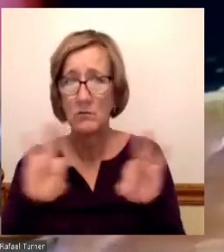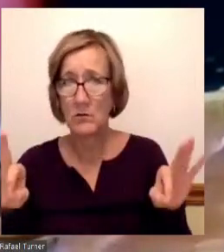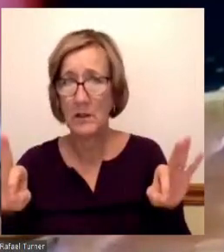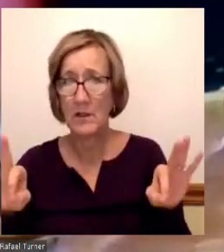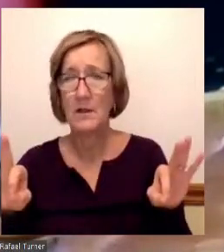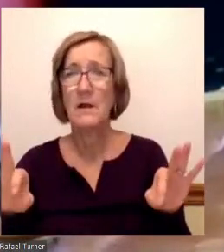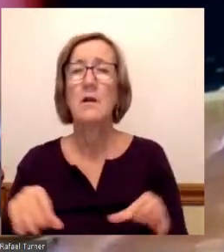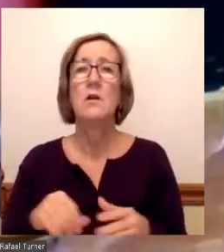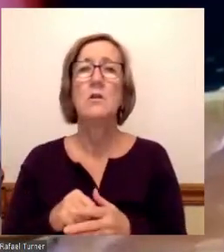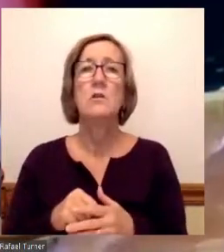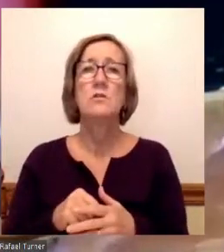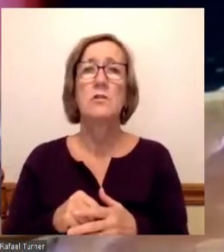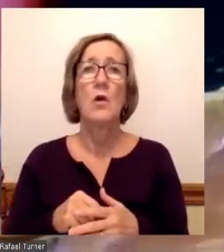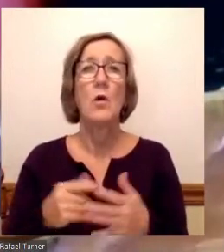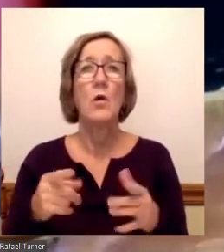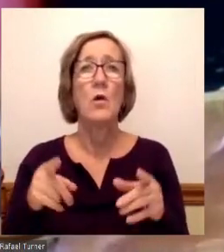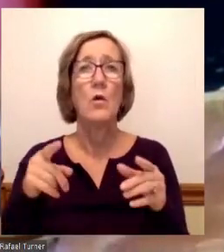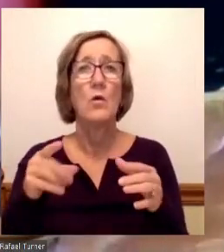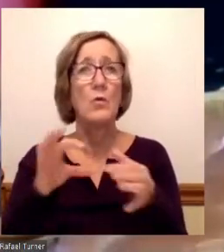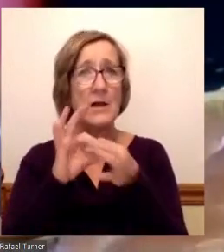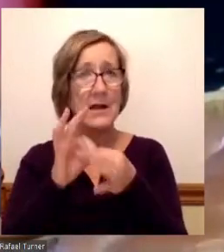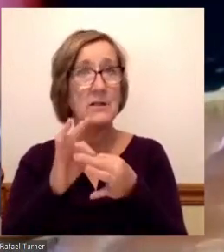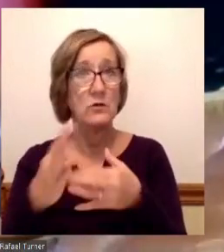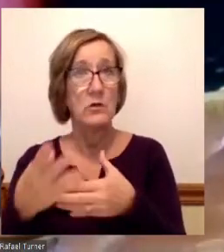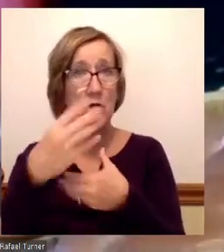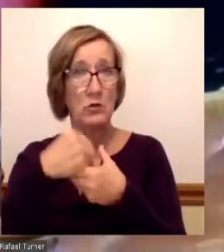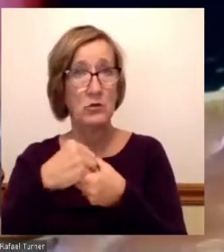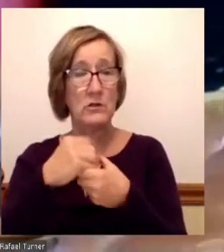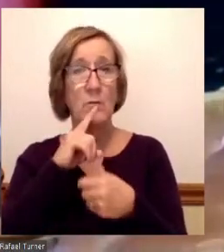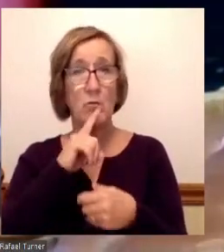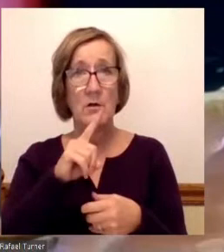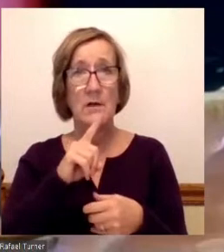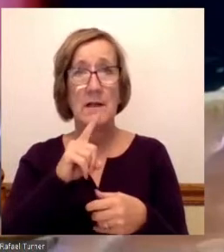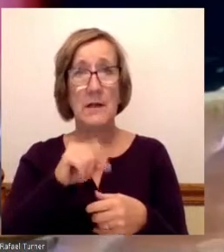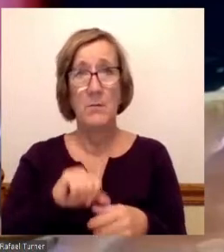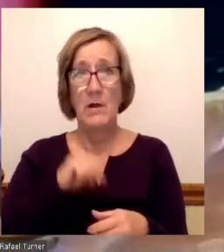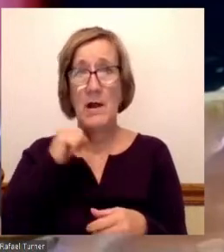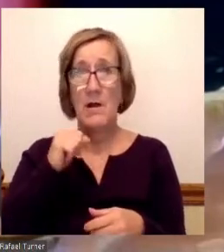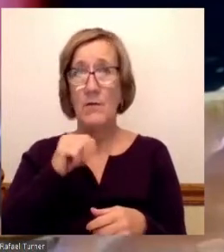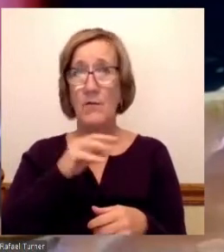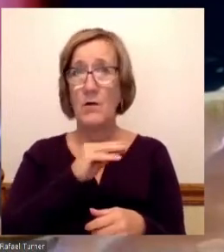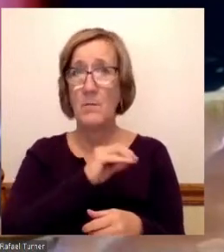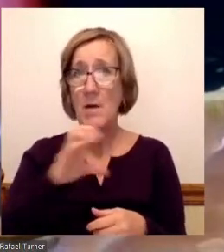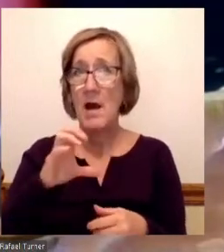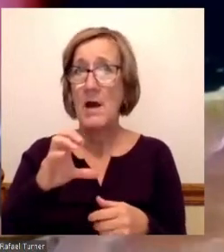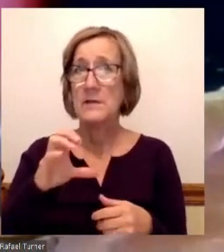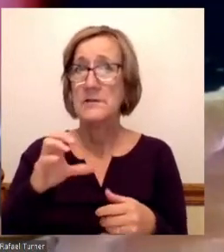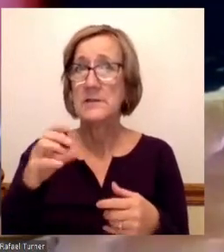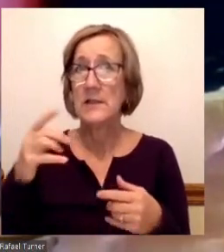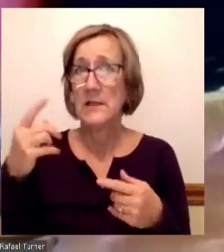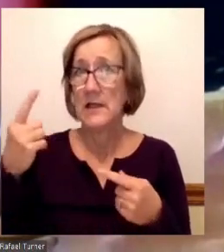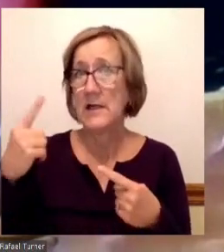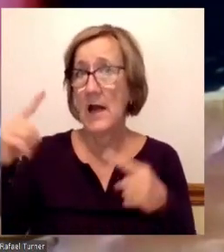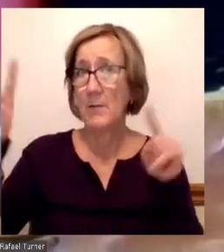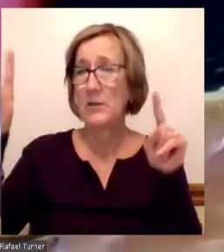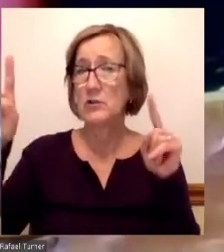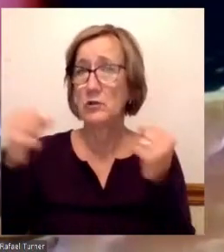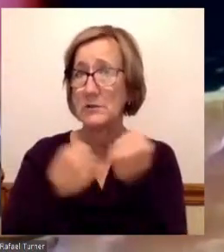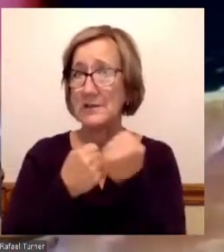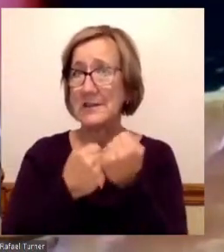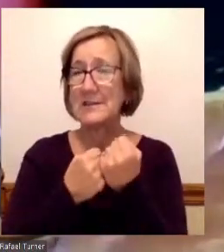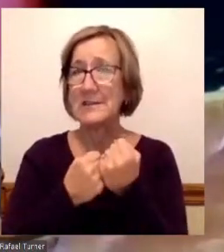relates to inclusion, I'm very proud of what Mott has done to assist our students with disabilities, particularly